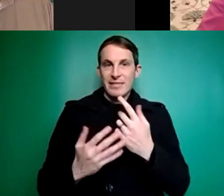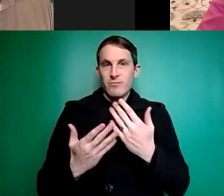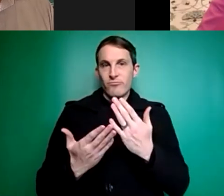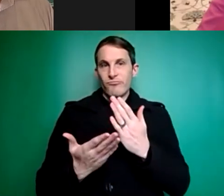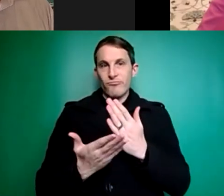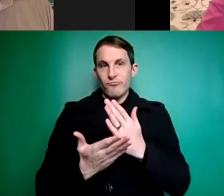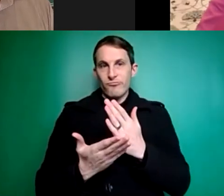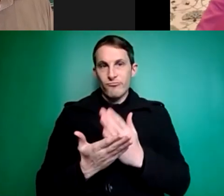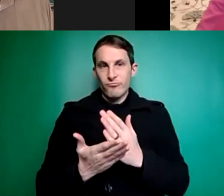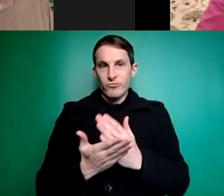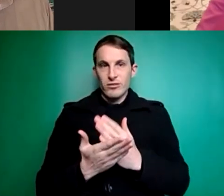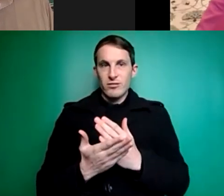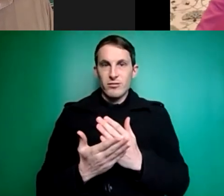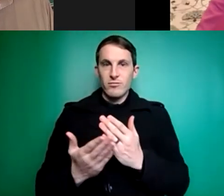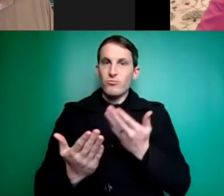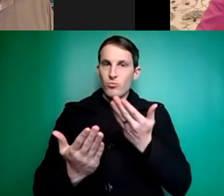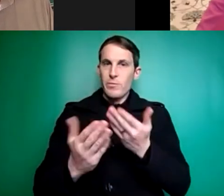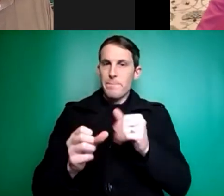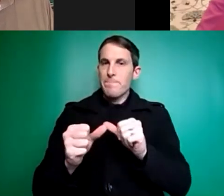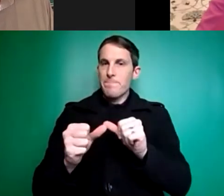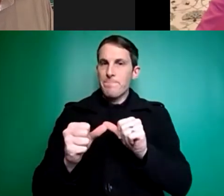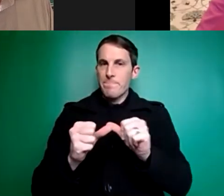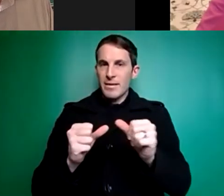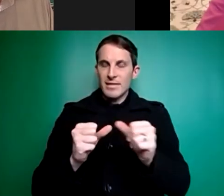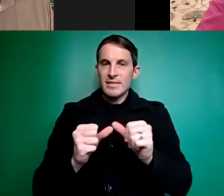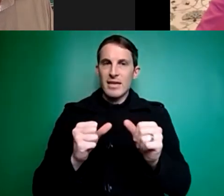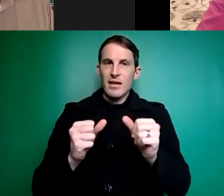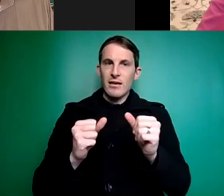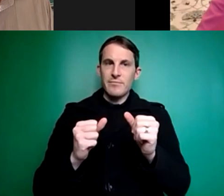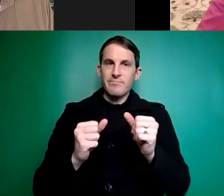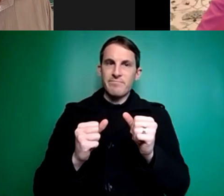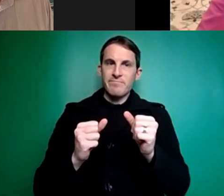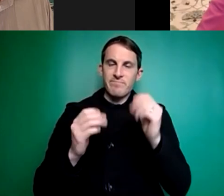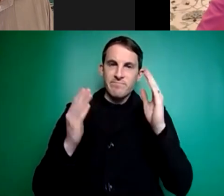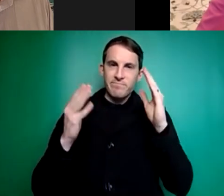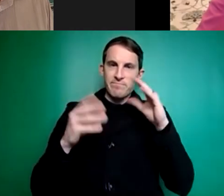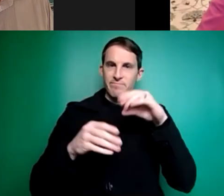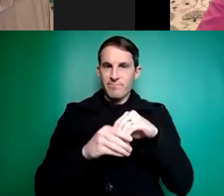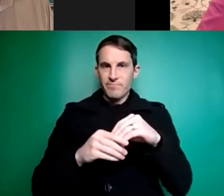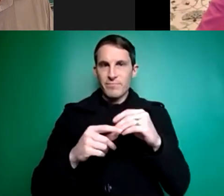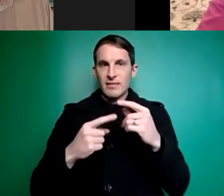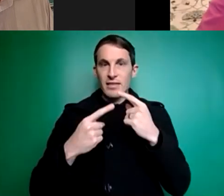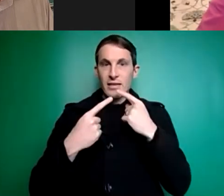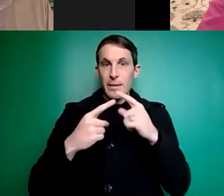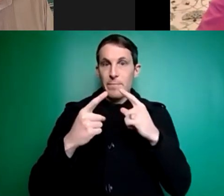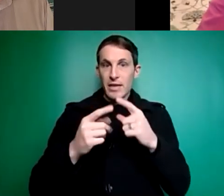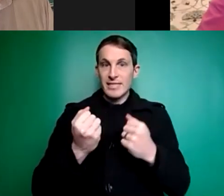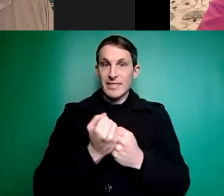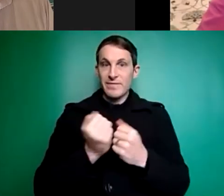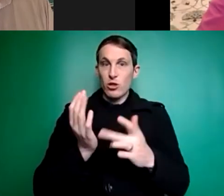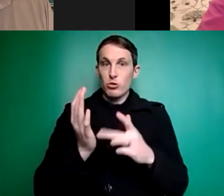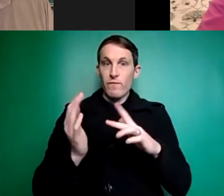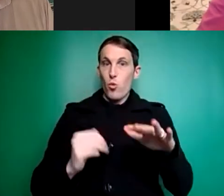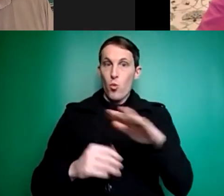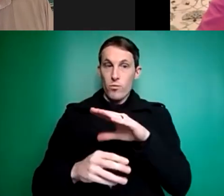to focus on um an active uh tech campaign on assistive technology for all rather than